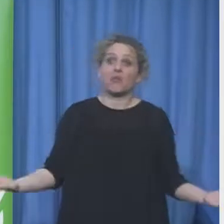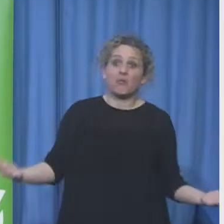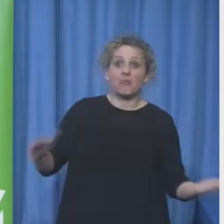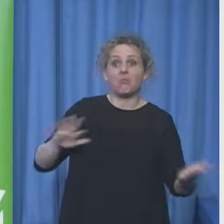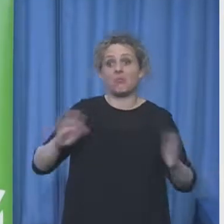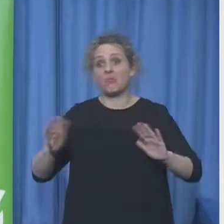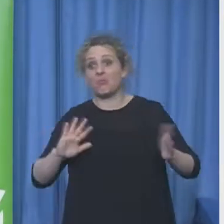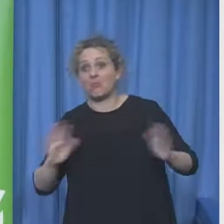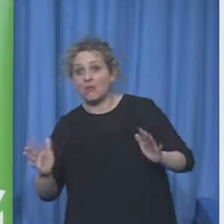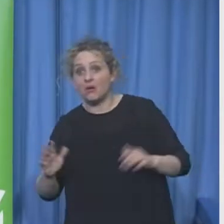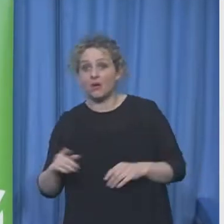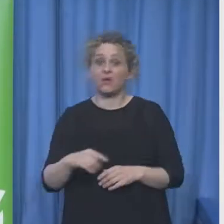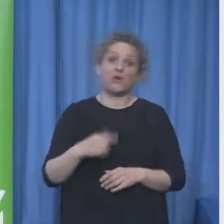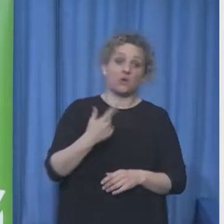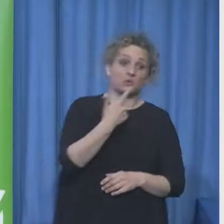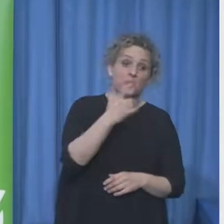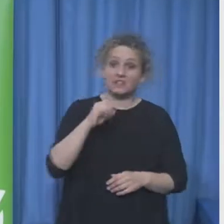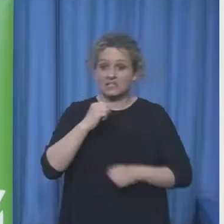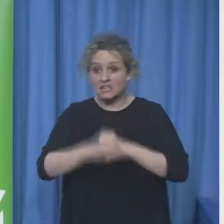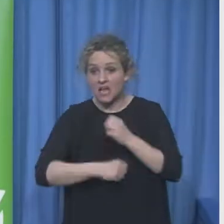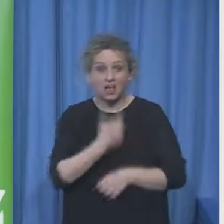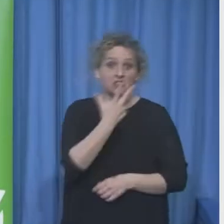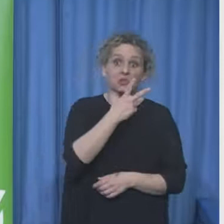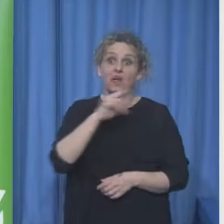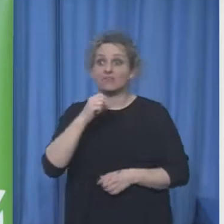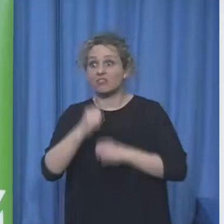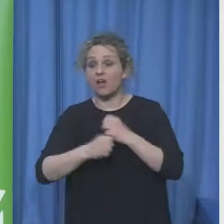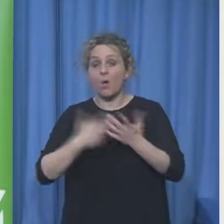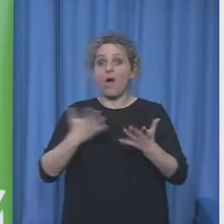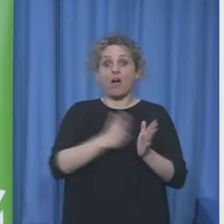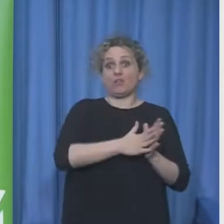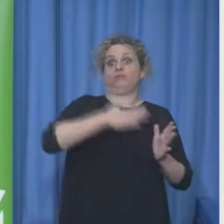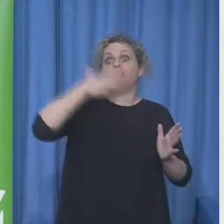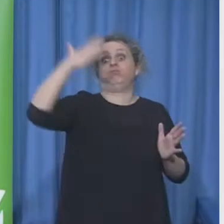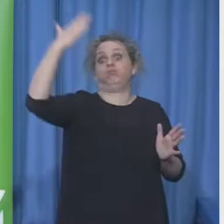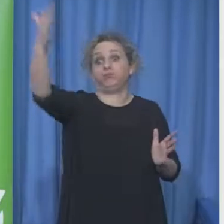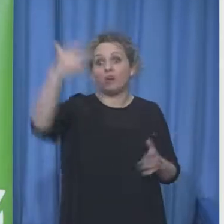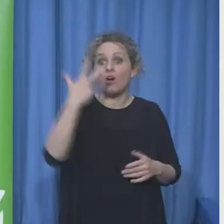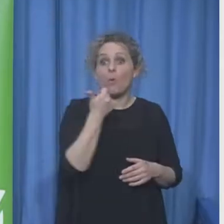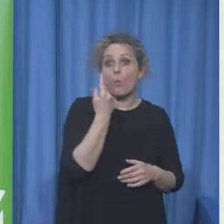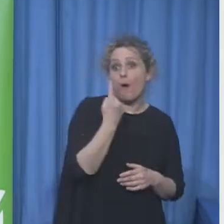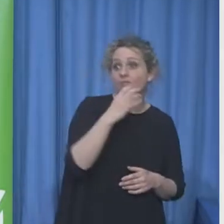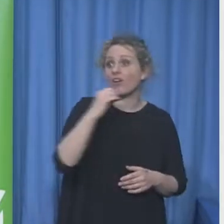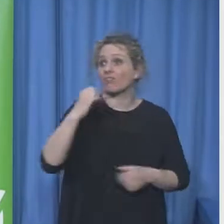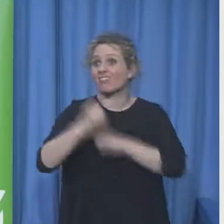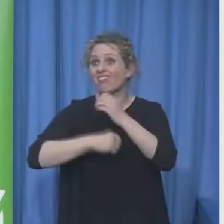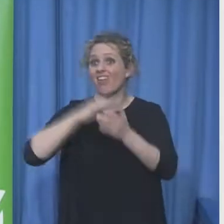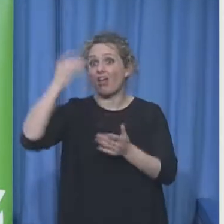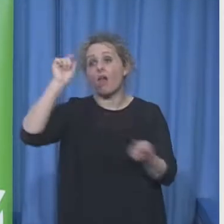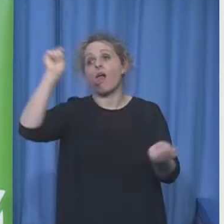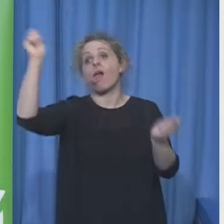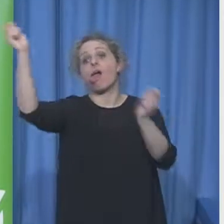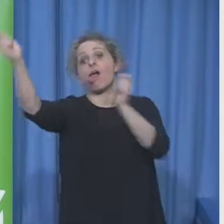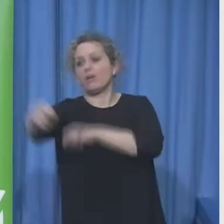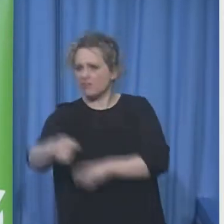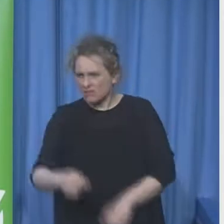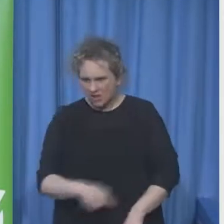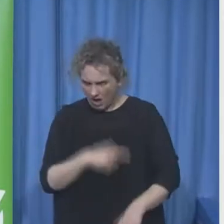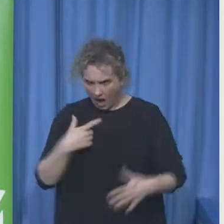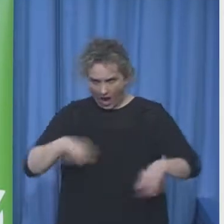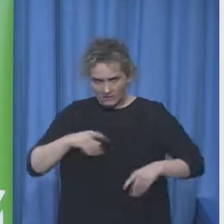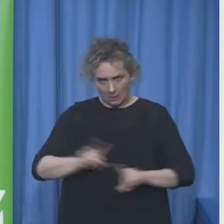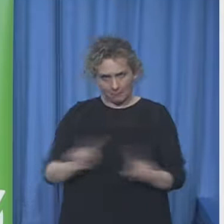enough anymore is it and one assumption that really needs to be challenged i think is that the regulatory frameworks the the way the laws are